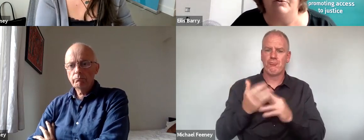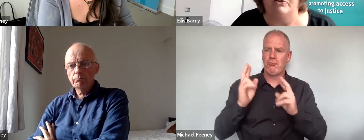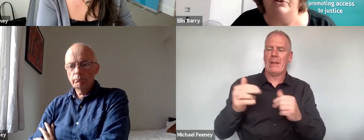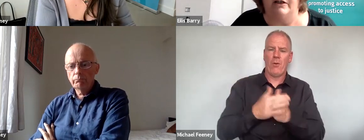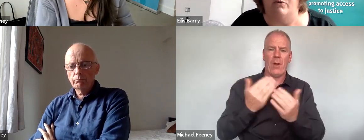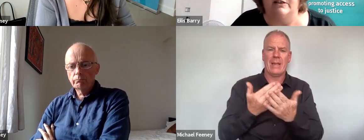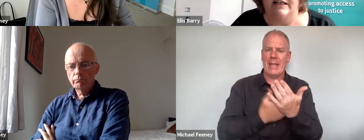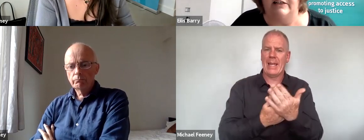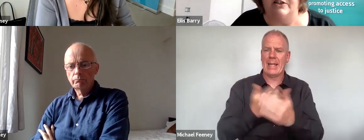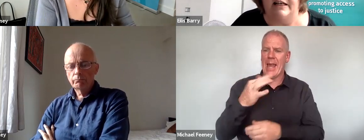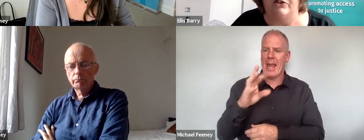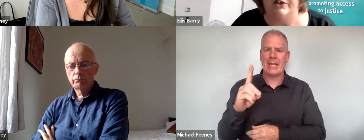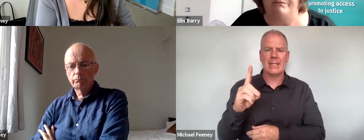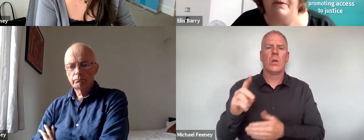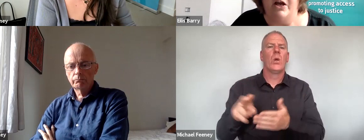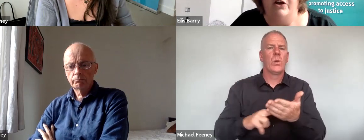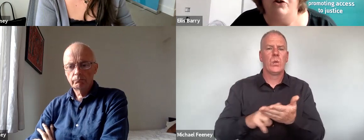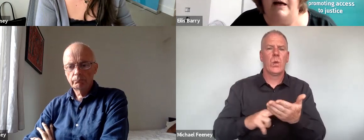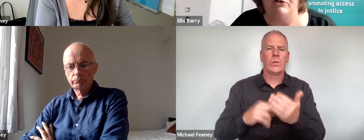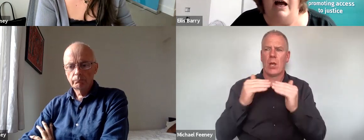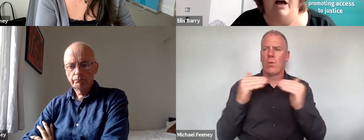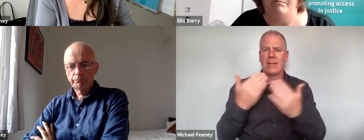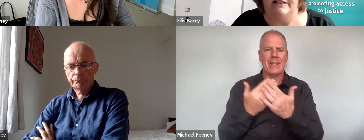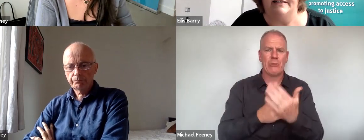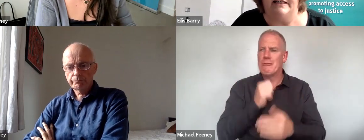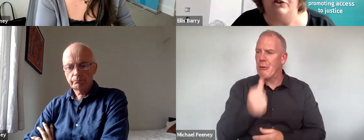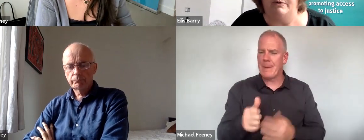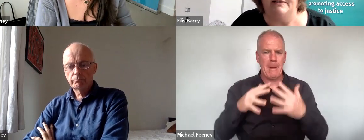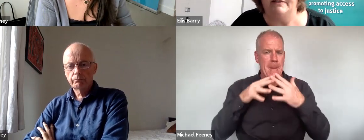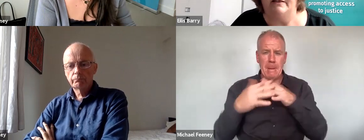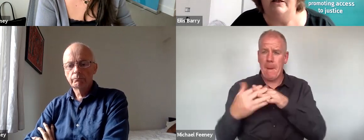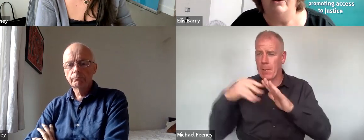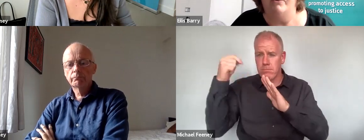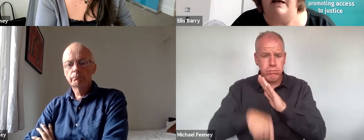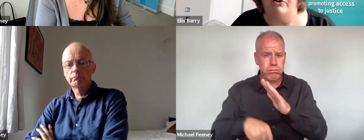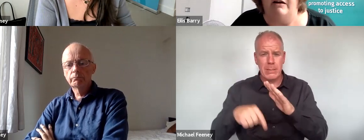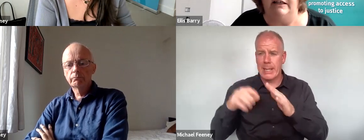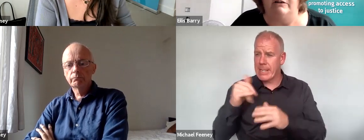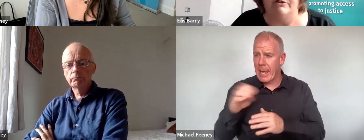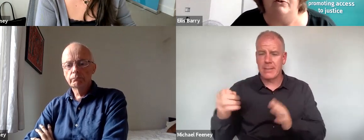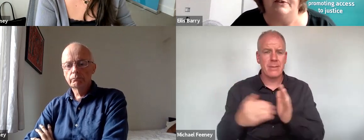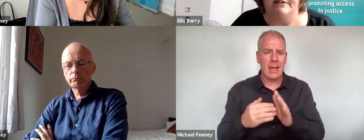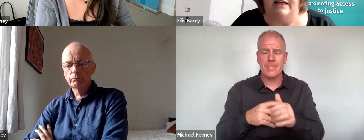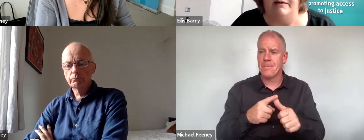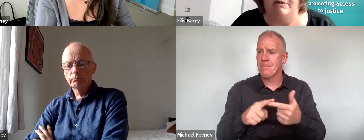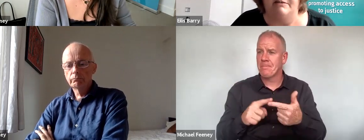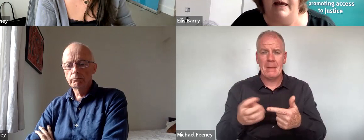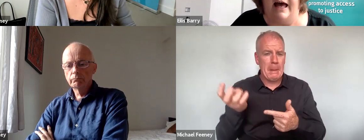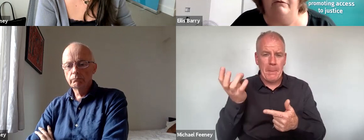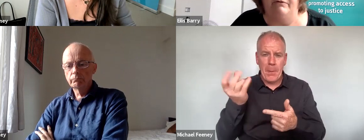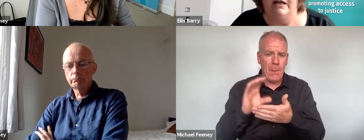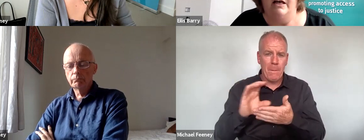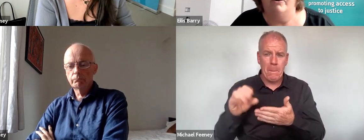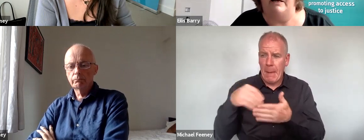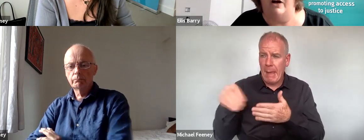of claims under the equality legislation. No matter how complex the issue is, no matter how little resources the claimant